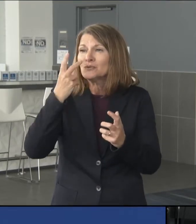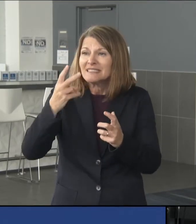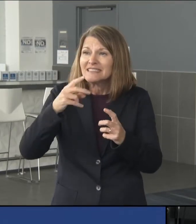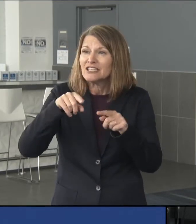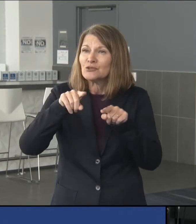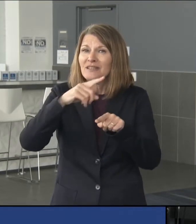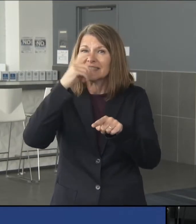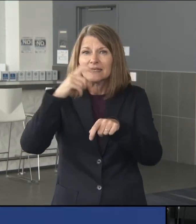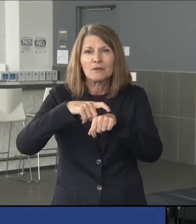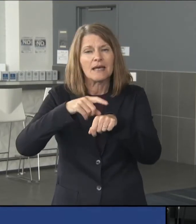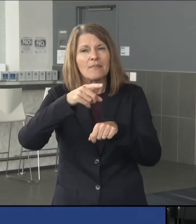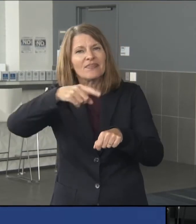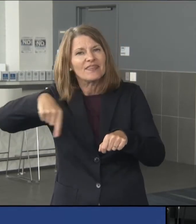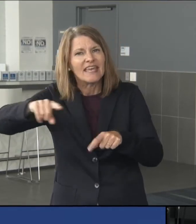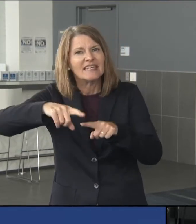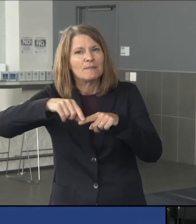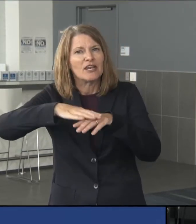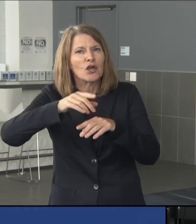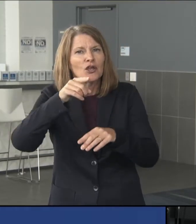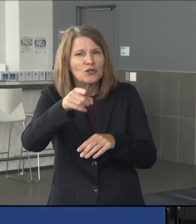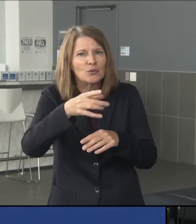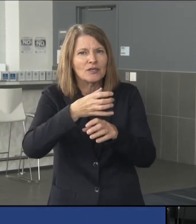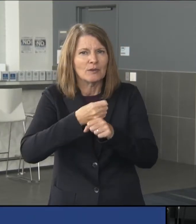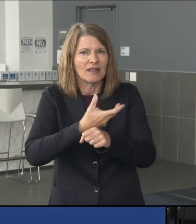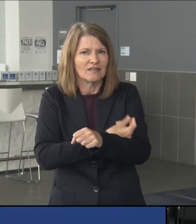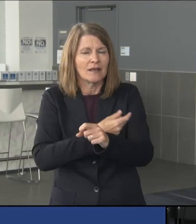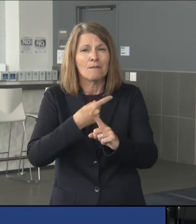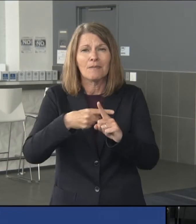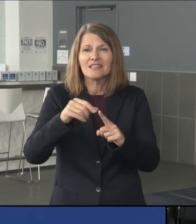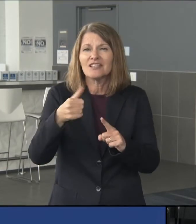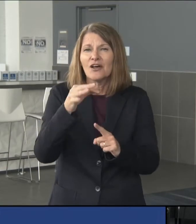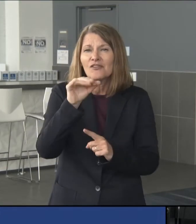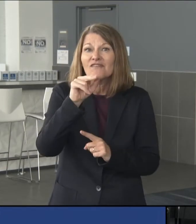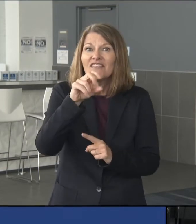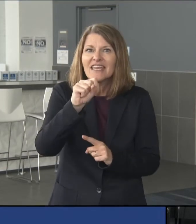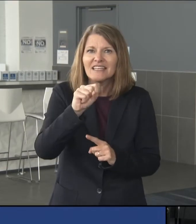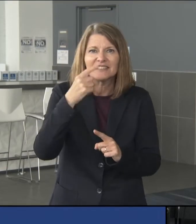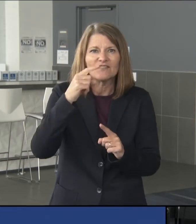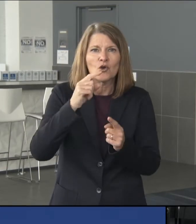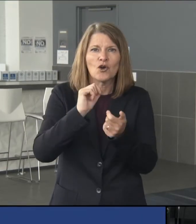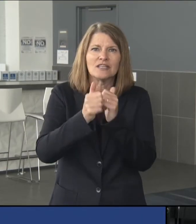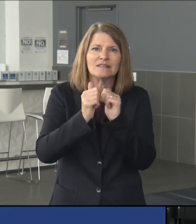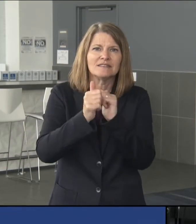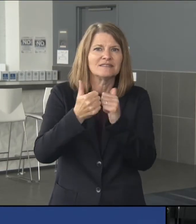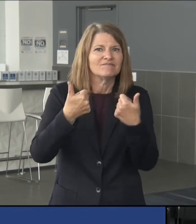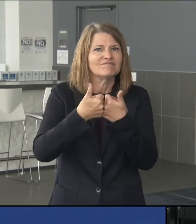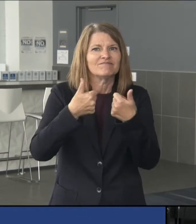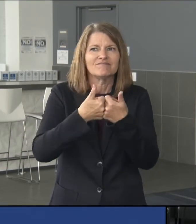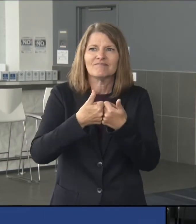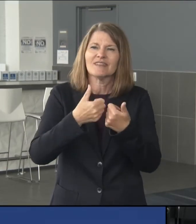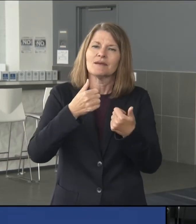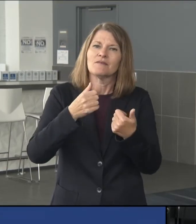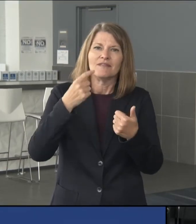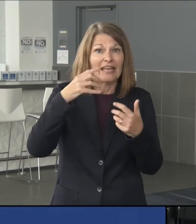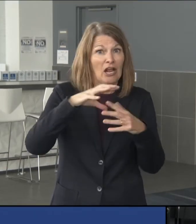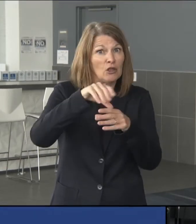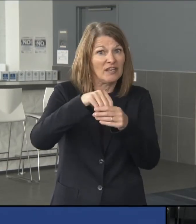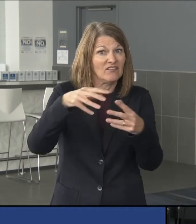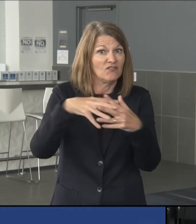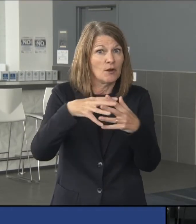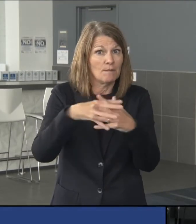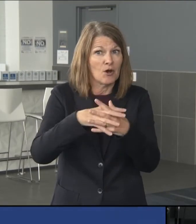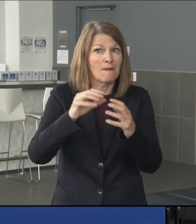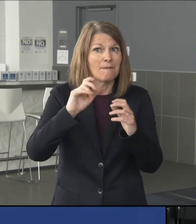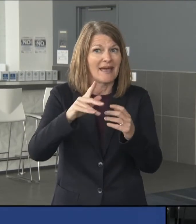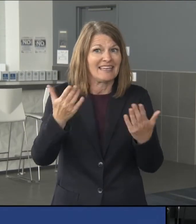depend on your getting the vaccine and your fellow fans at sporting events, including football games right back here in Beaver Stadium. We all need you to get